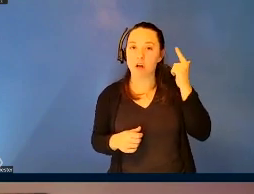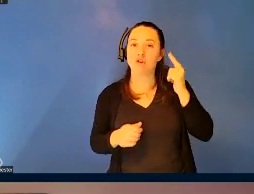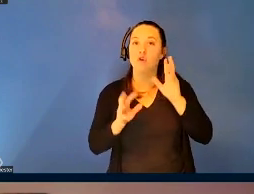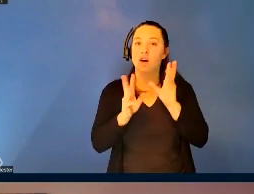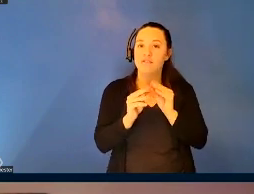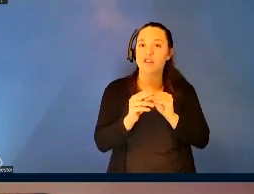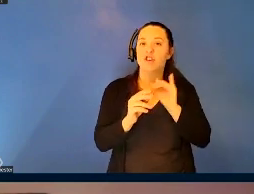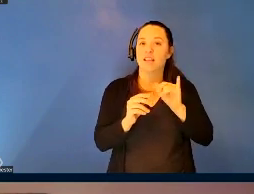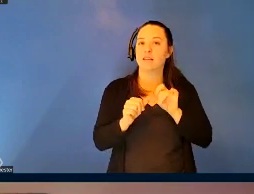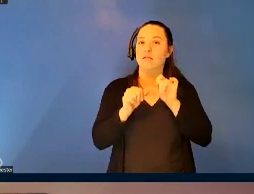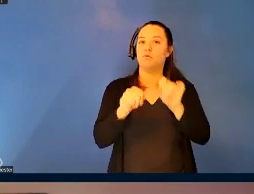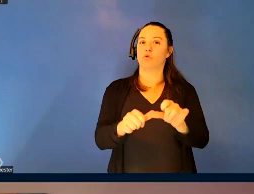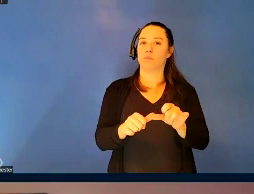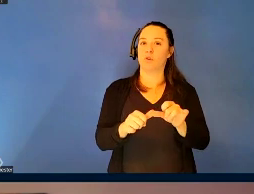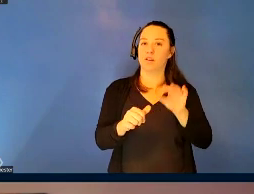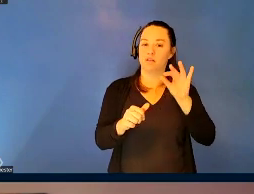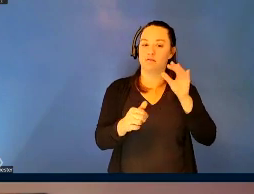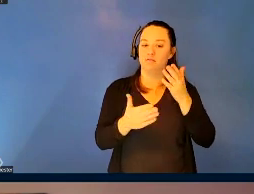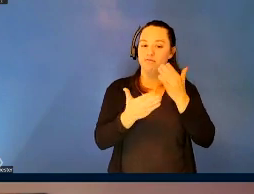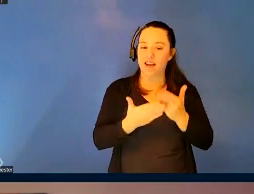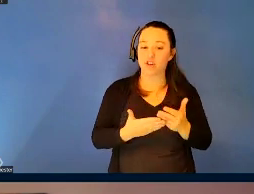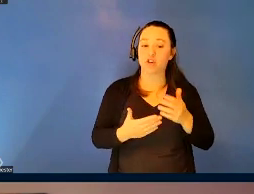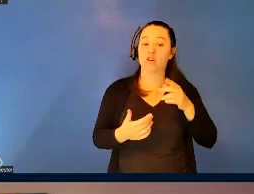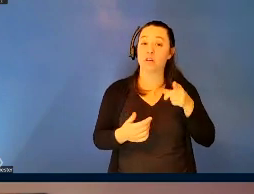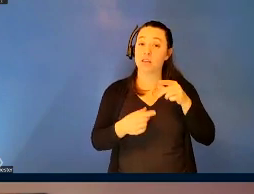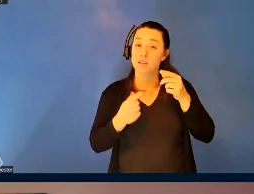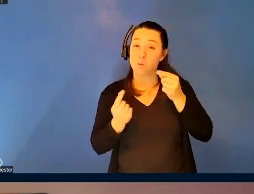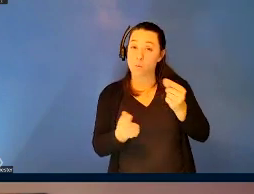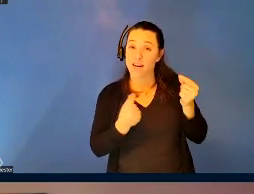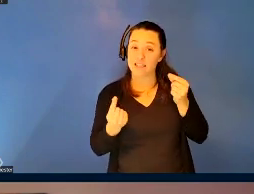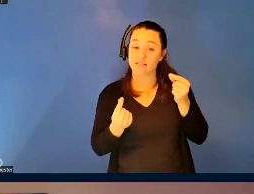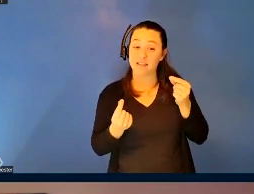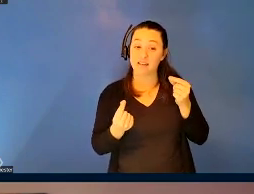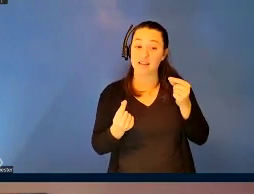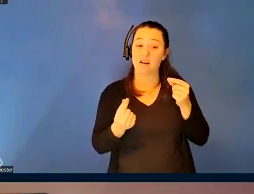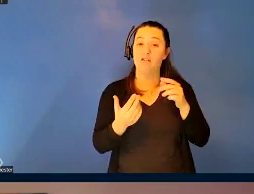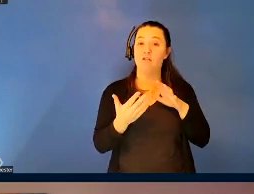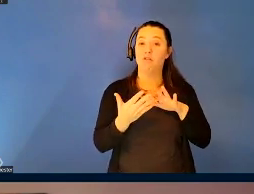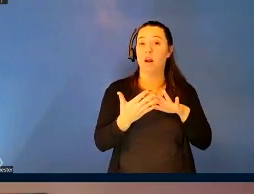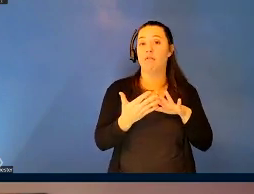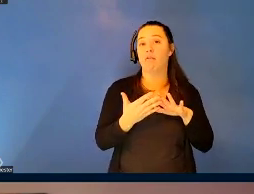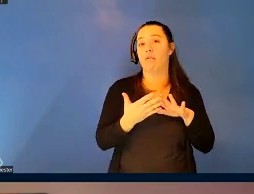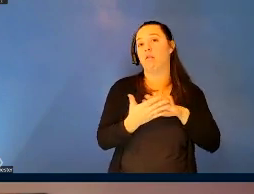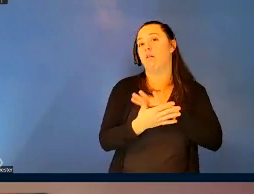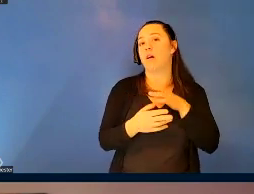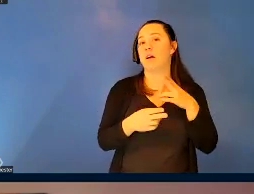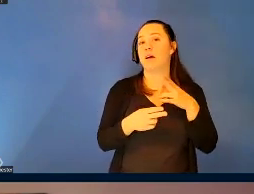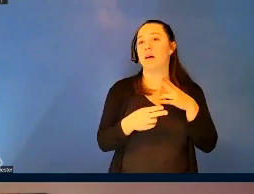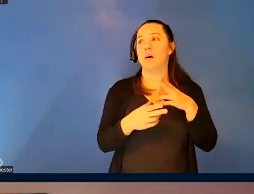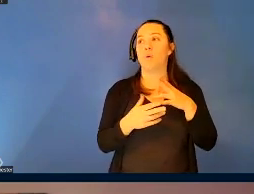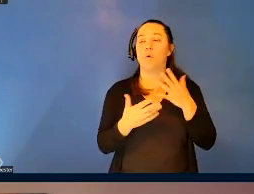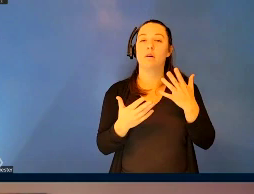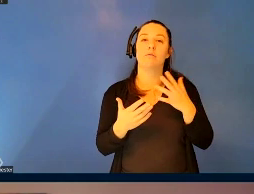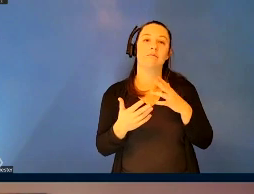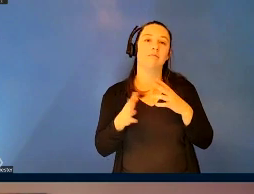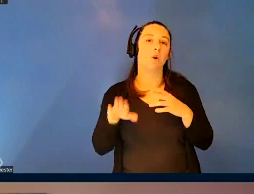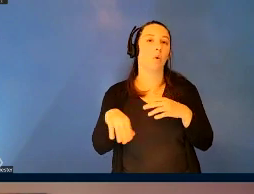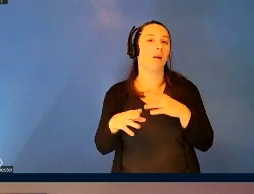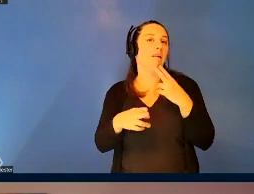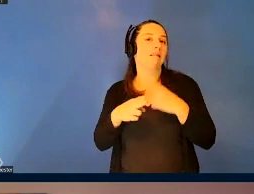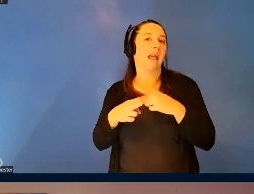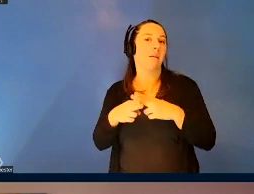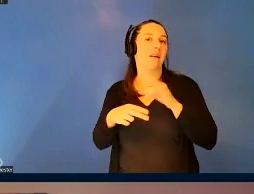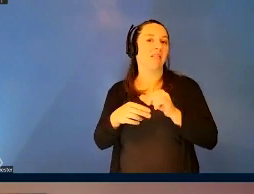policies. Does the practice of colloquially naming a disease after the area where it was first documented,